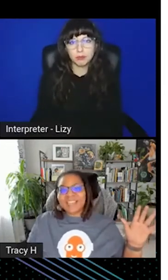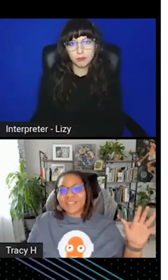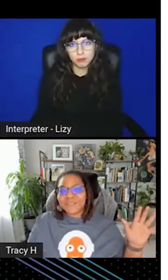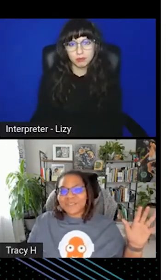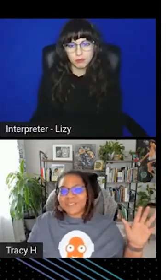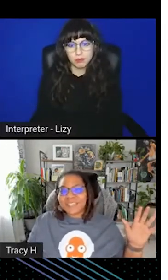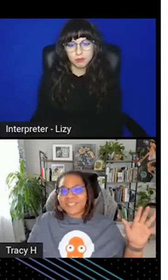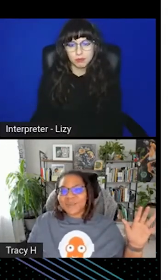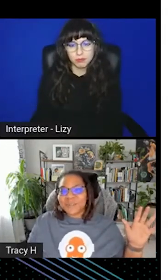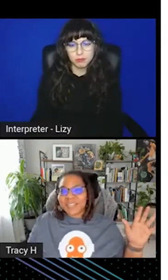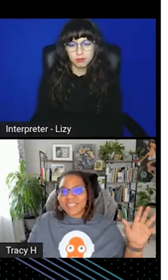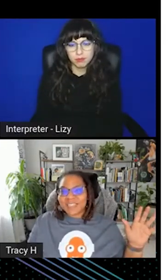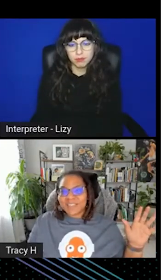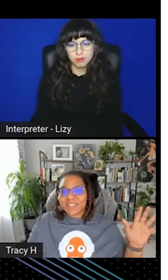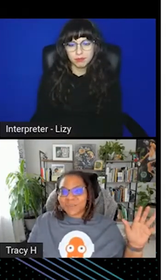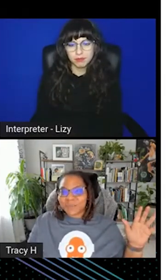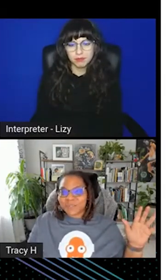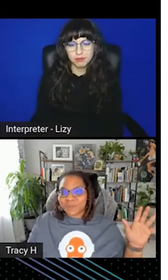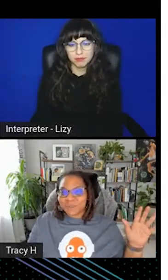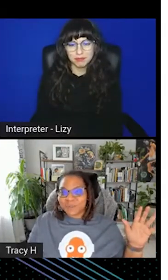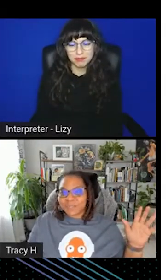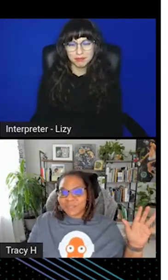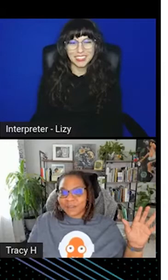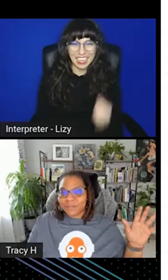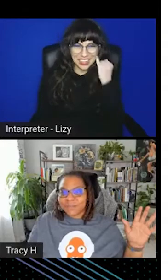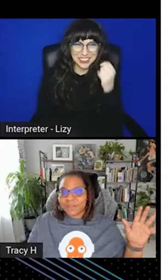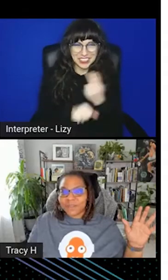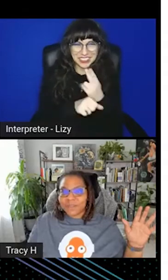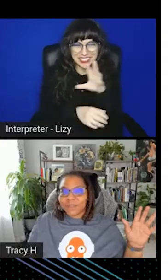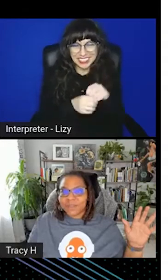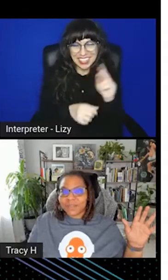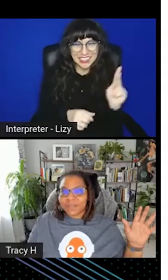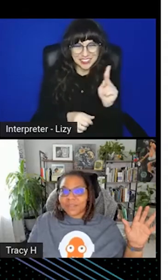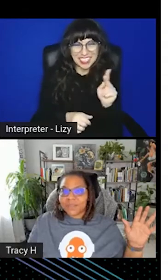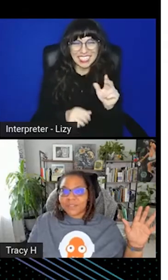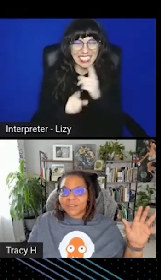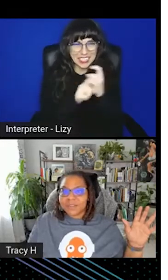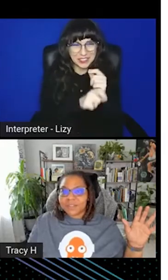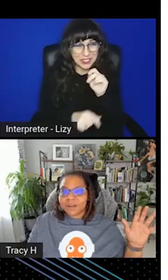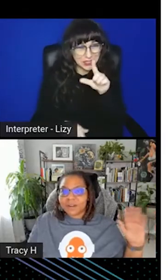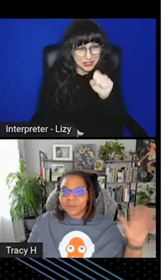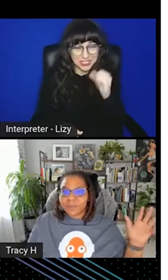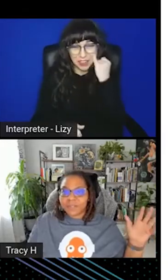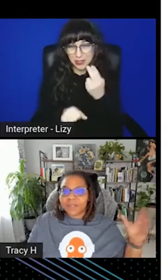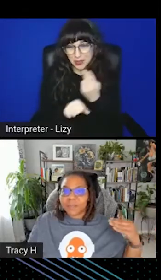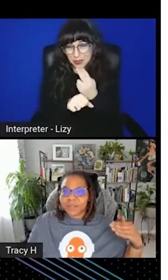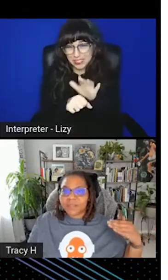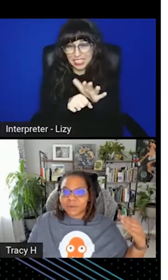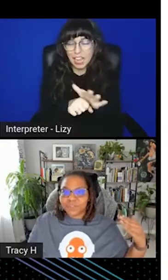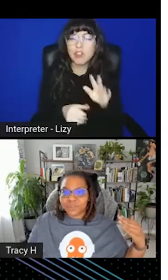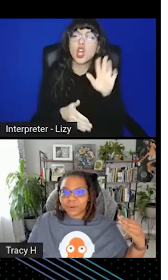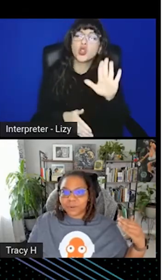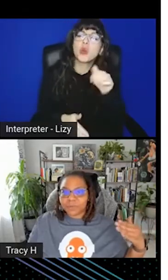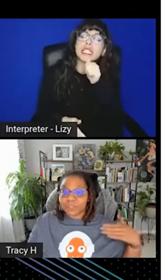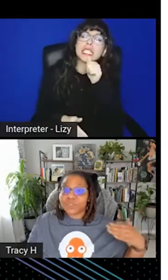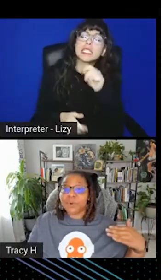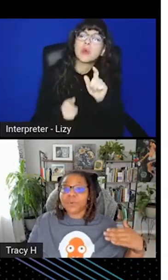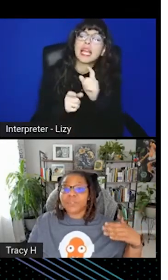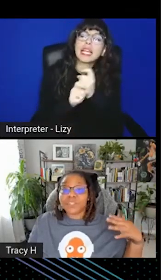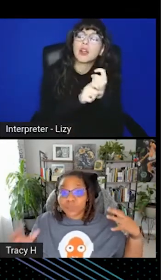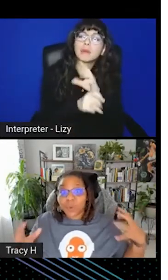So if you use these Kubernetes secrets encryption tools enough, your secrets are encrypted and committed to version control,